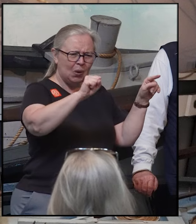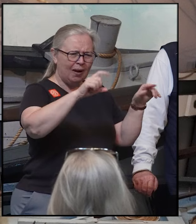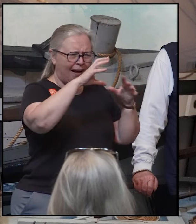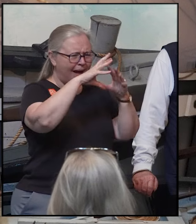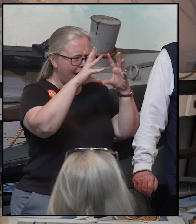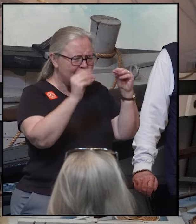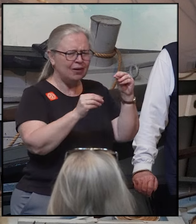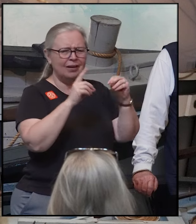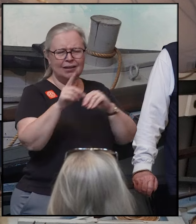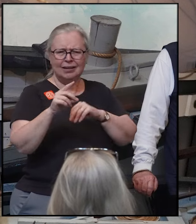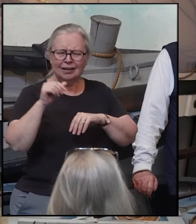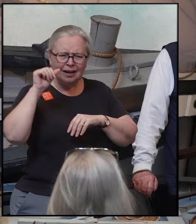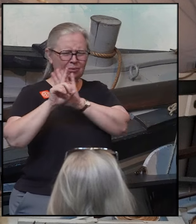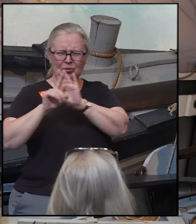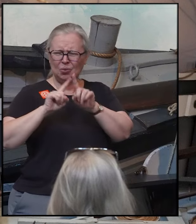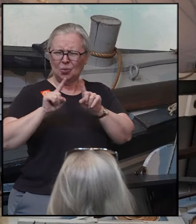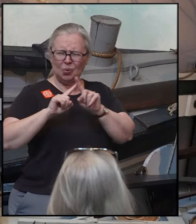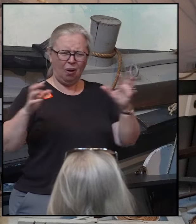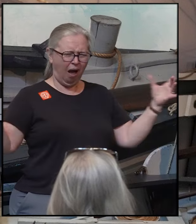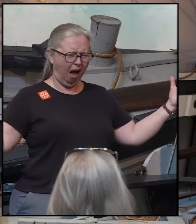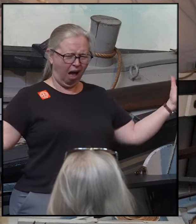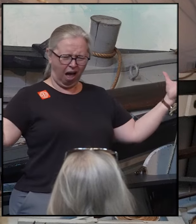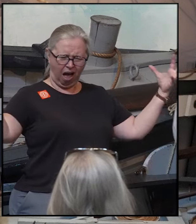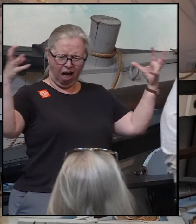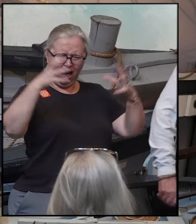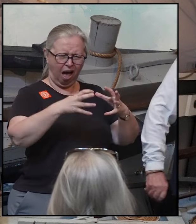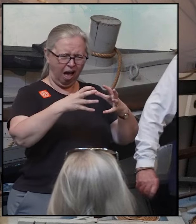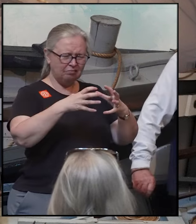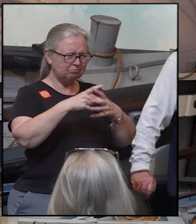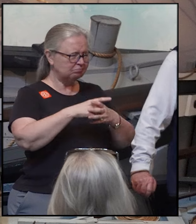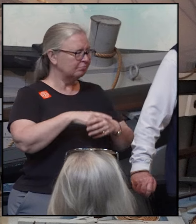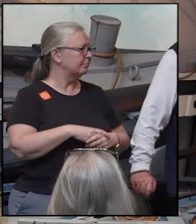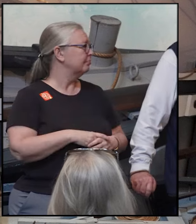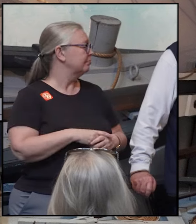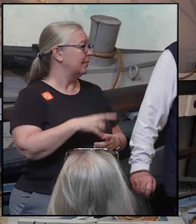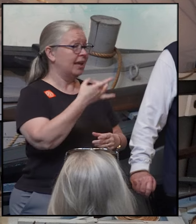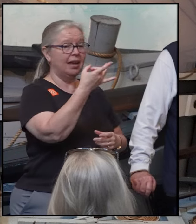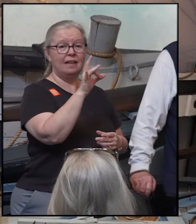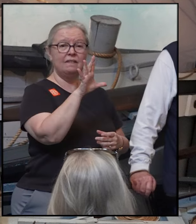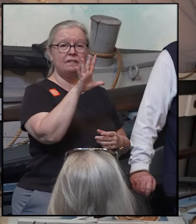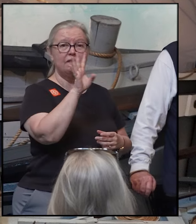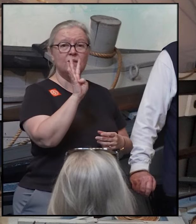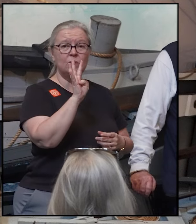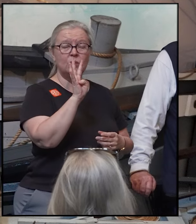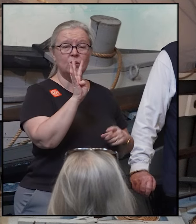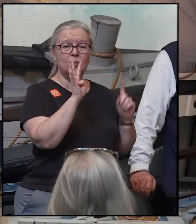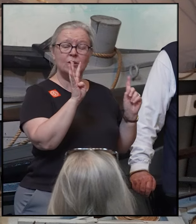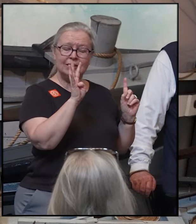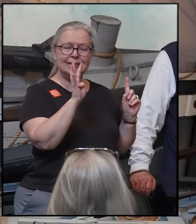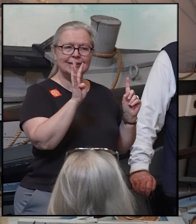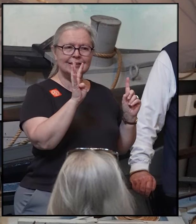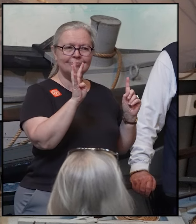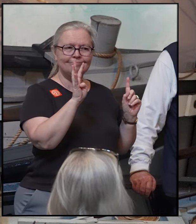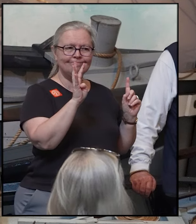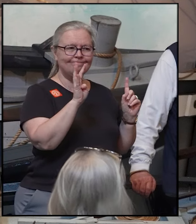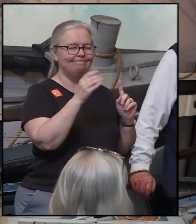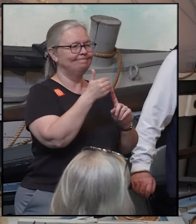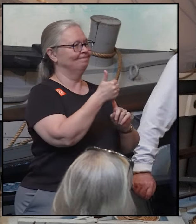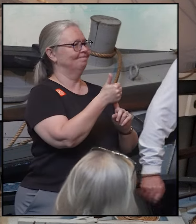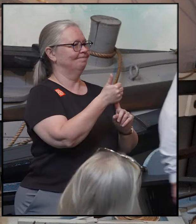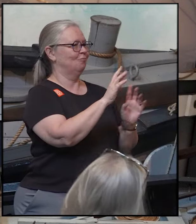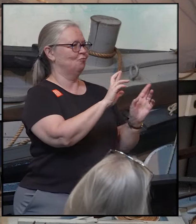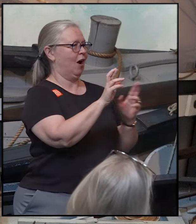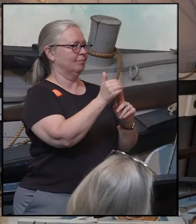Asia, South America. And it's 1854, and the Edward Carey is setting sail.